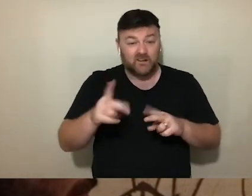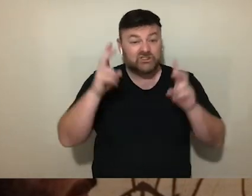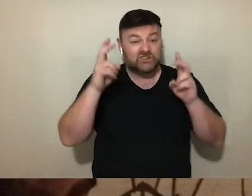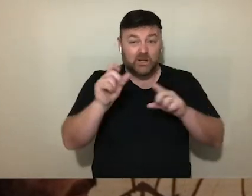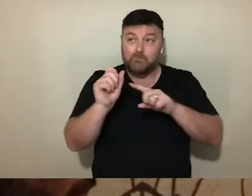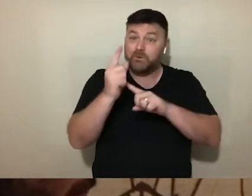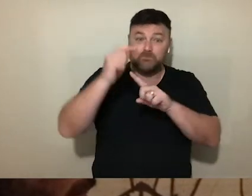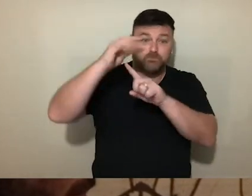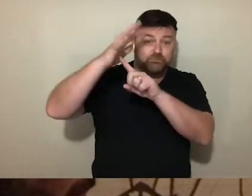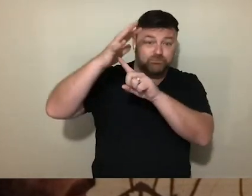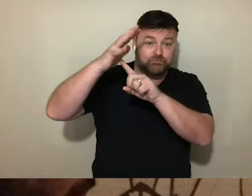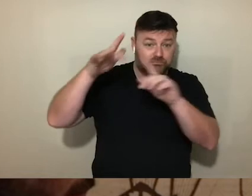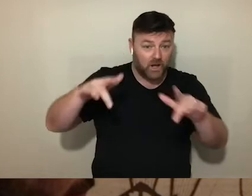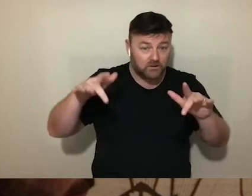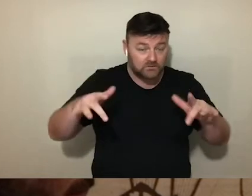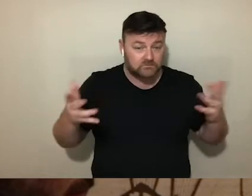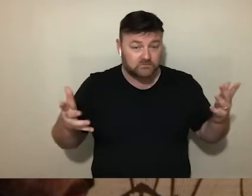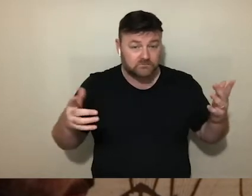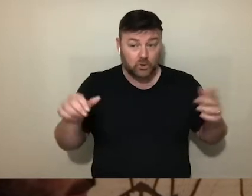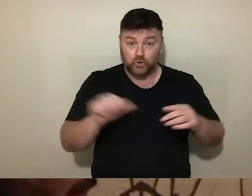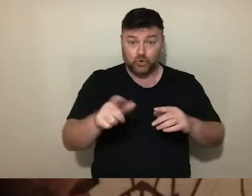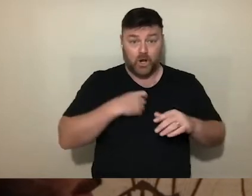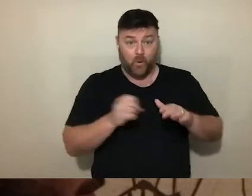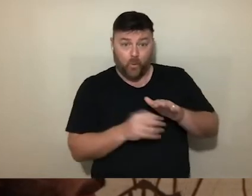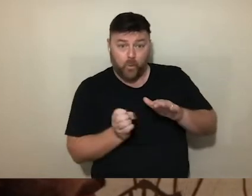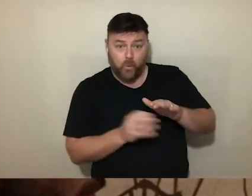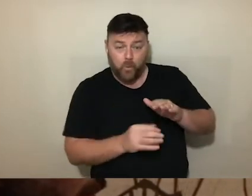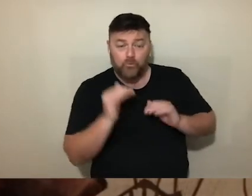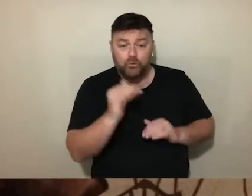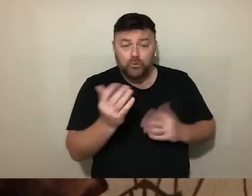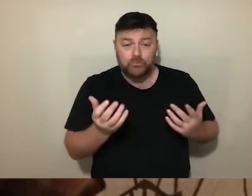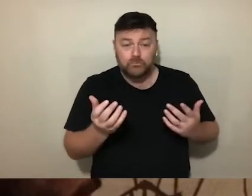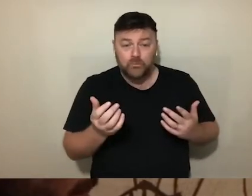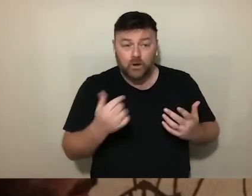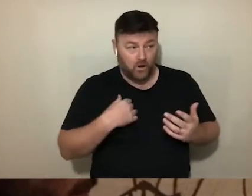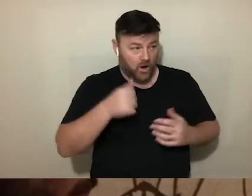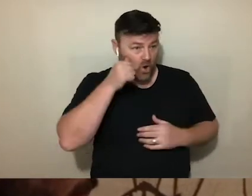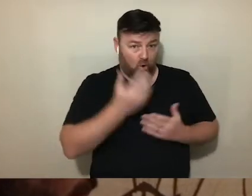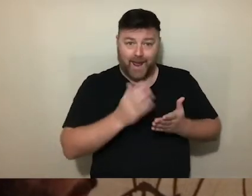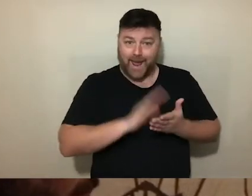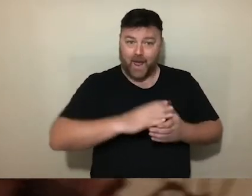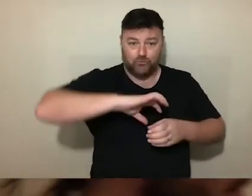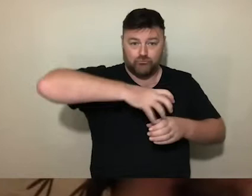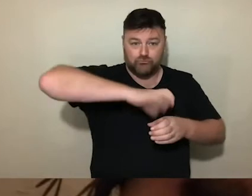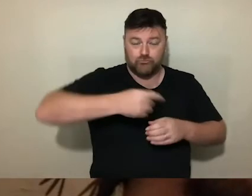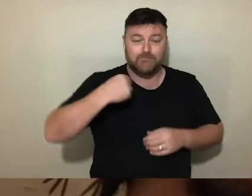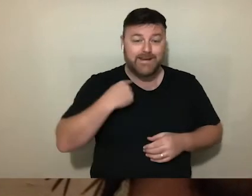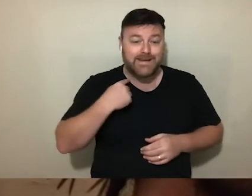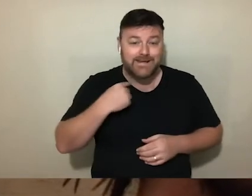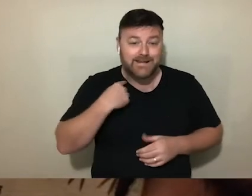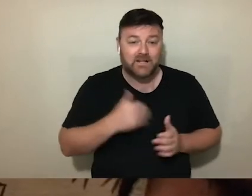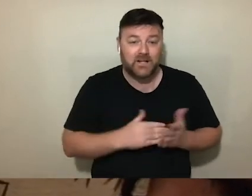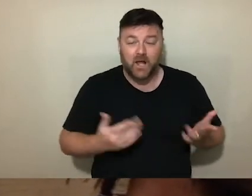Maybe we should prep our storerooms. Like how I know how to can meat now. But I wish conspiracy